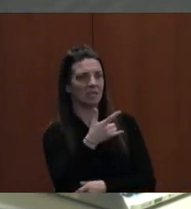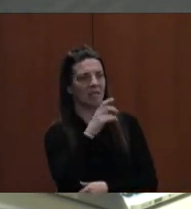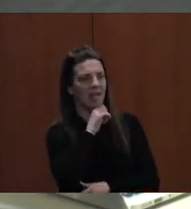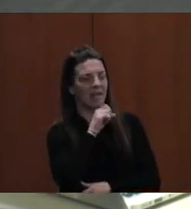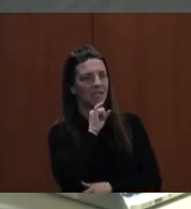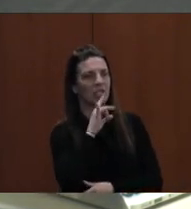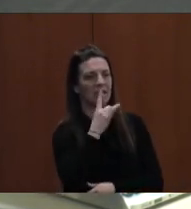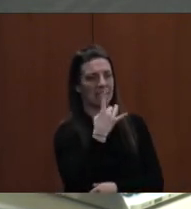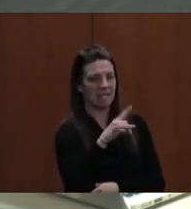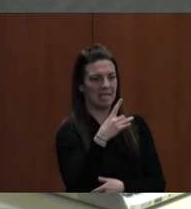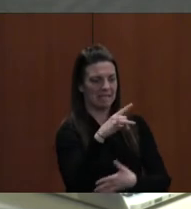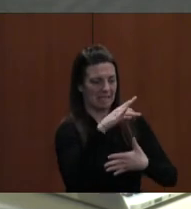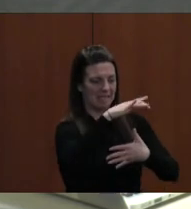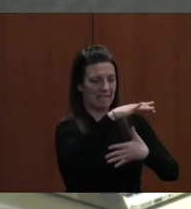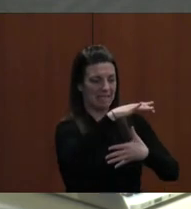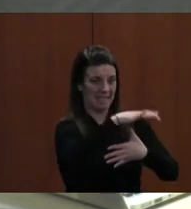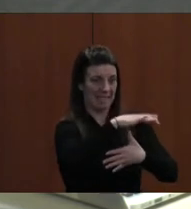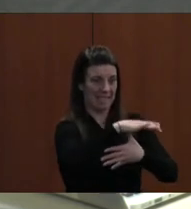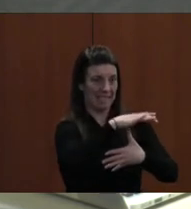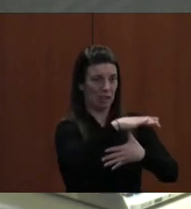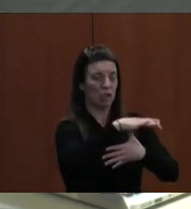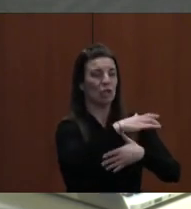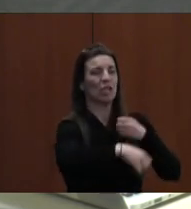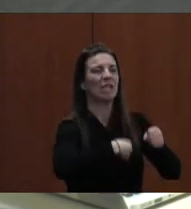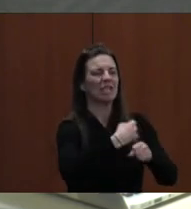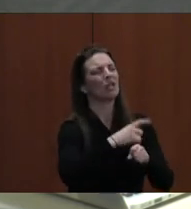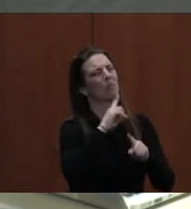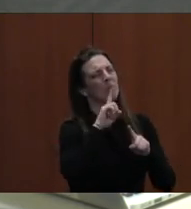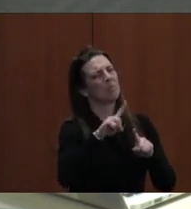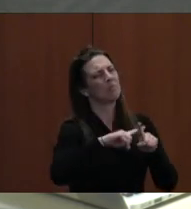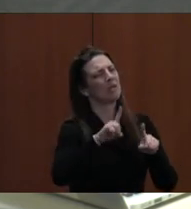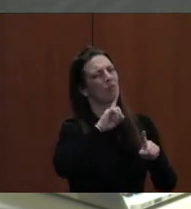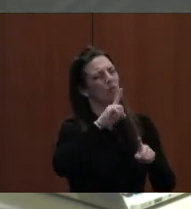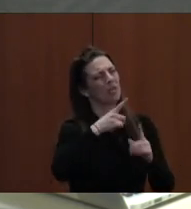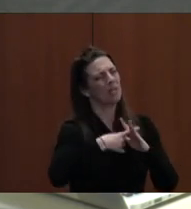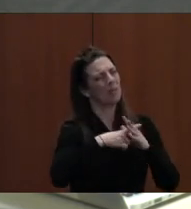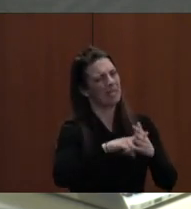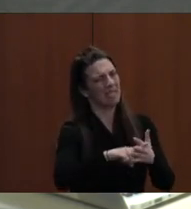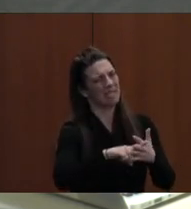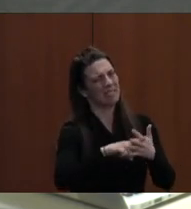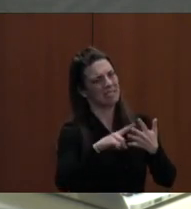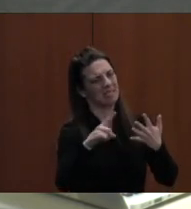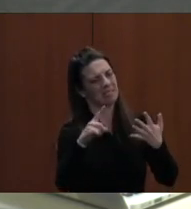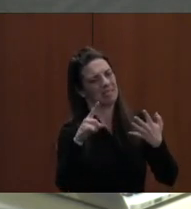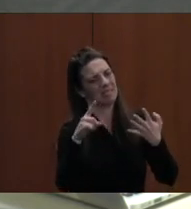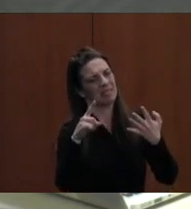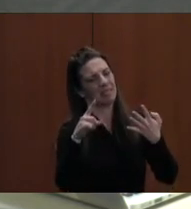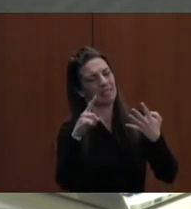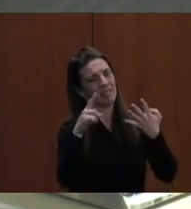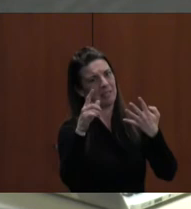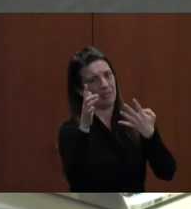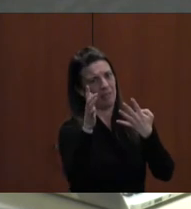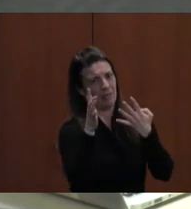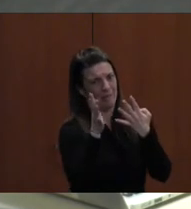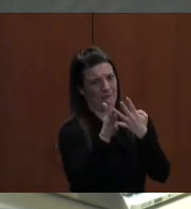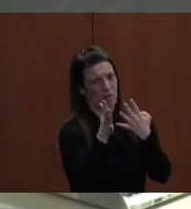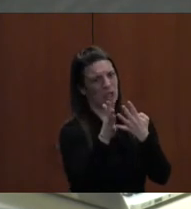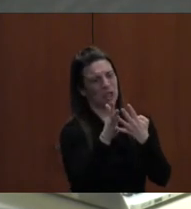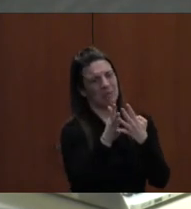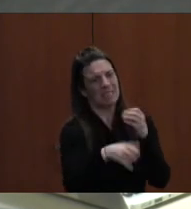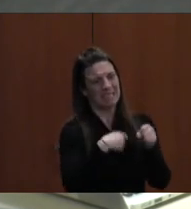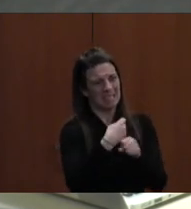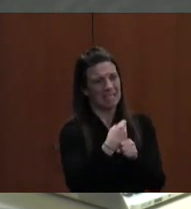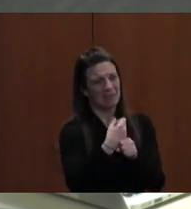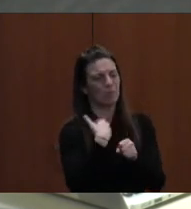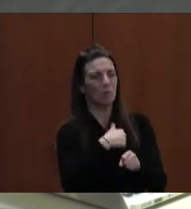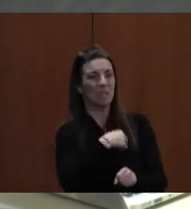It really begins the freshman year and honestly before that. When students that, when we look at the profile of a student that doesn't